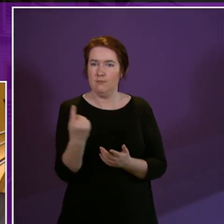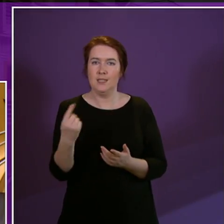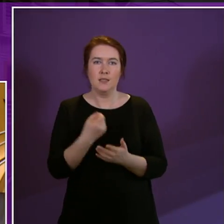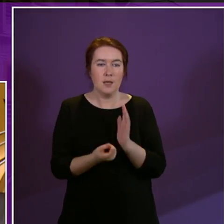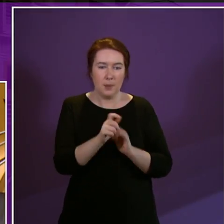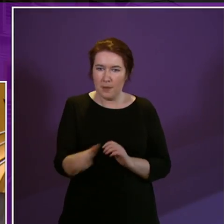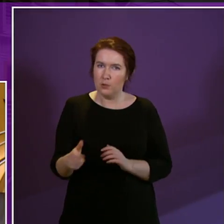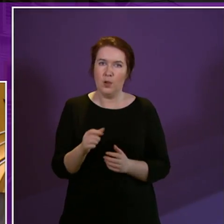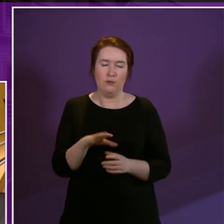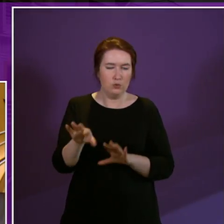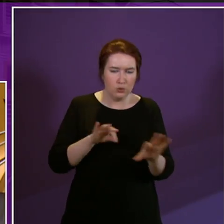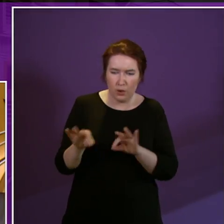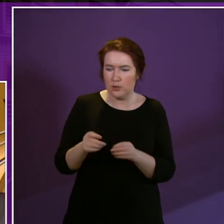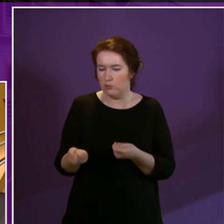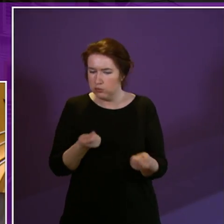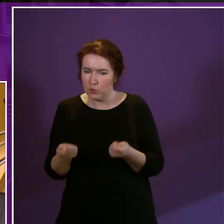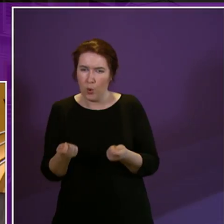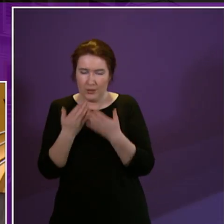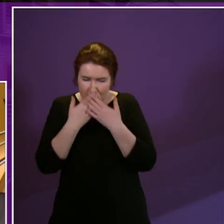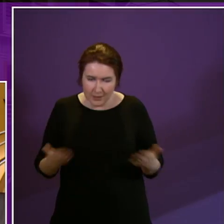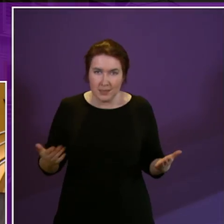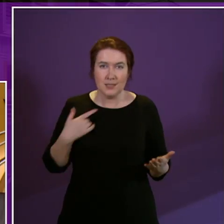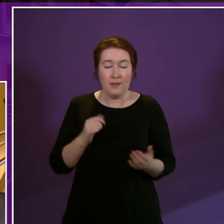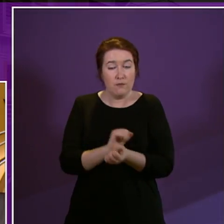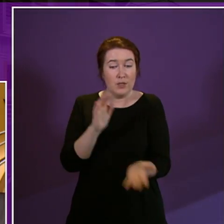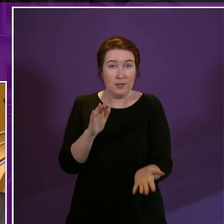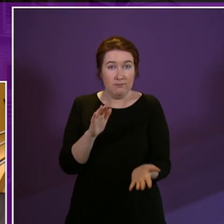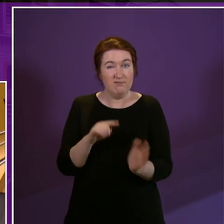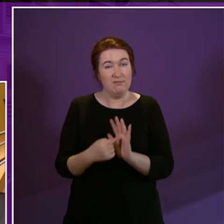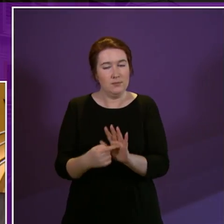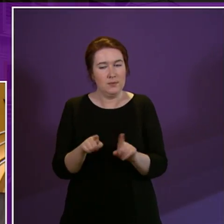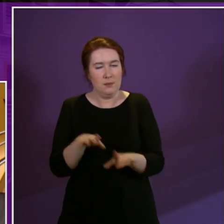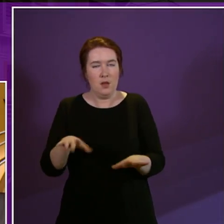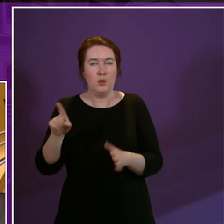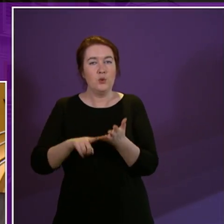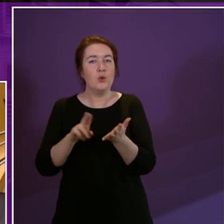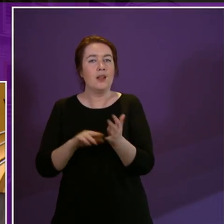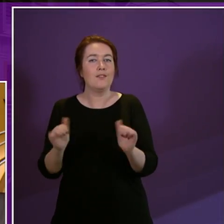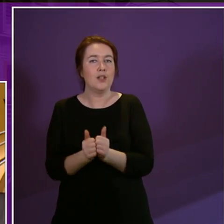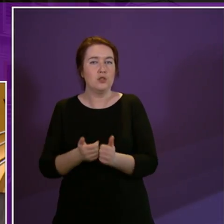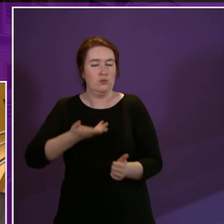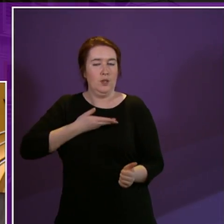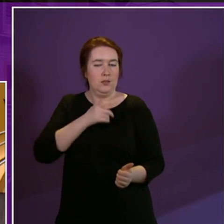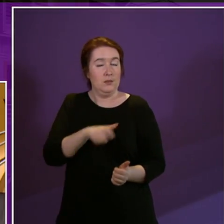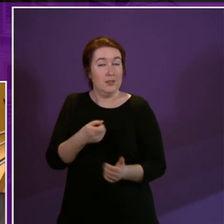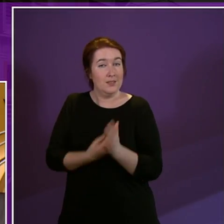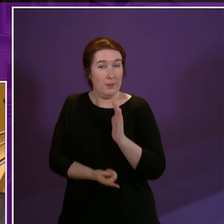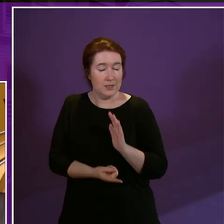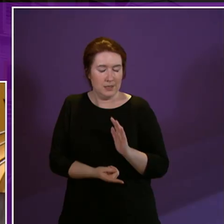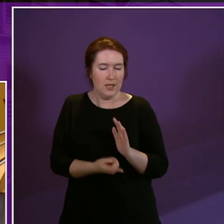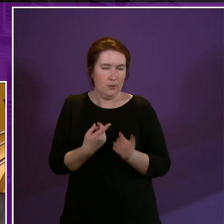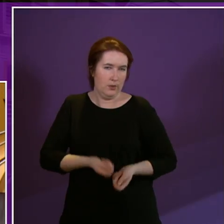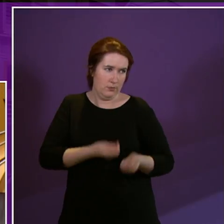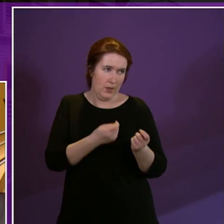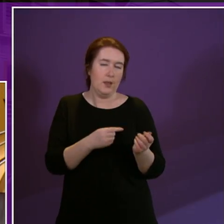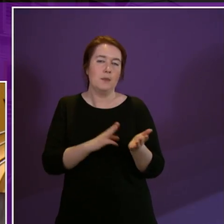dignity and freedom which reflects the UN Convention on the Rights of Persons with Disabilities which we had raised earlier on